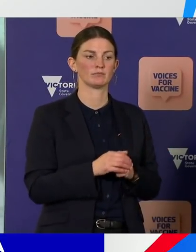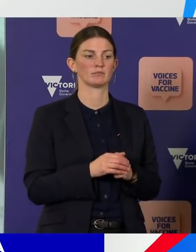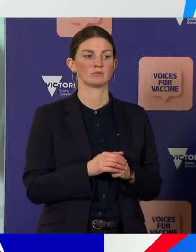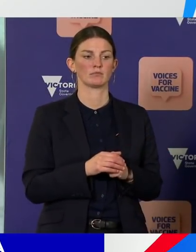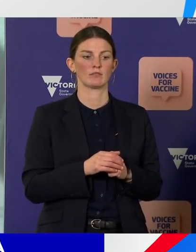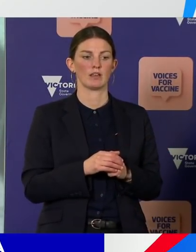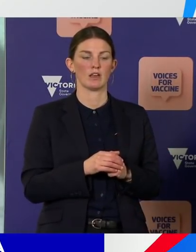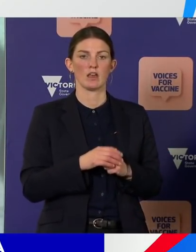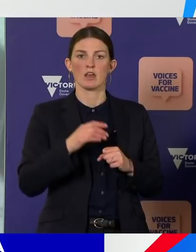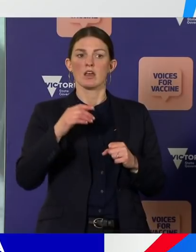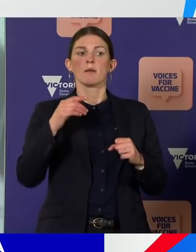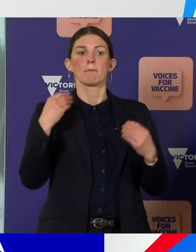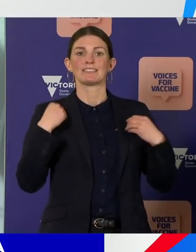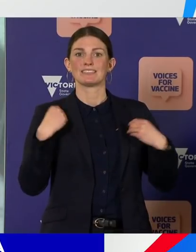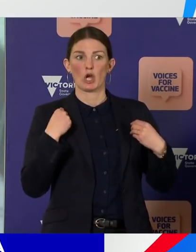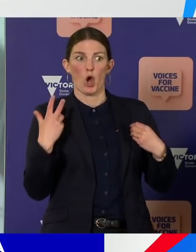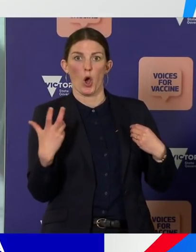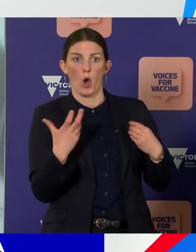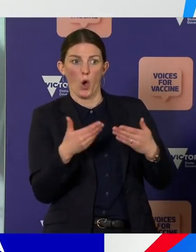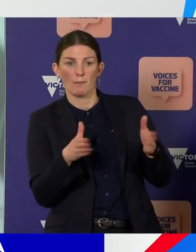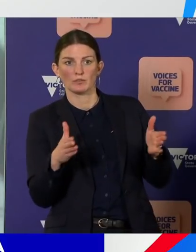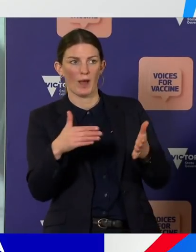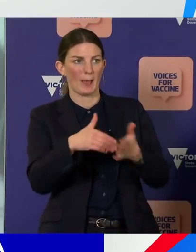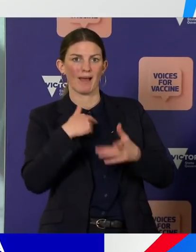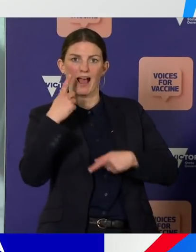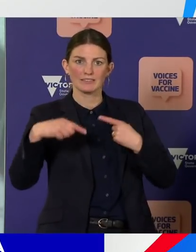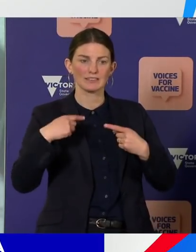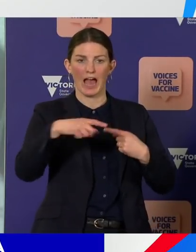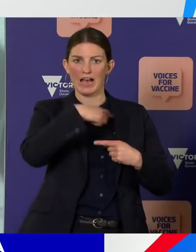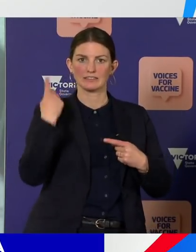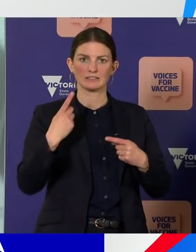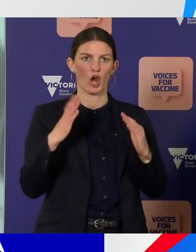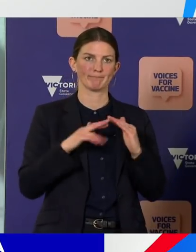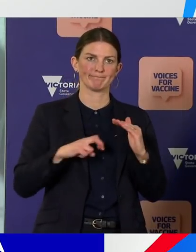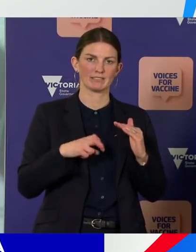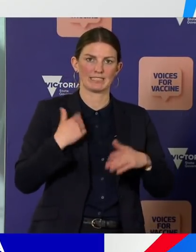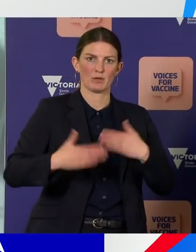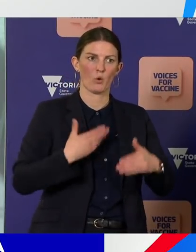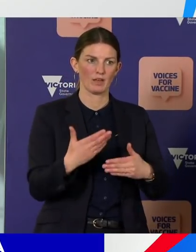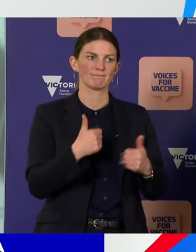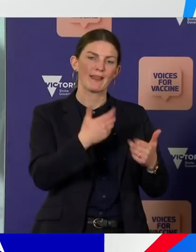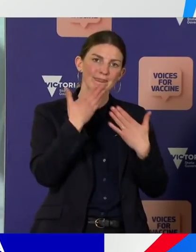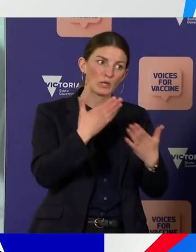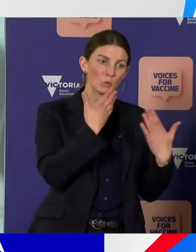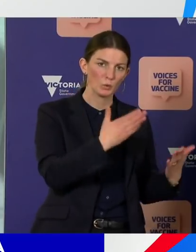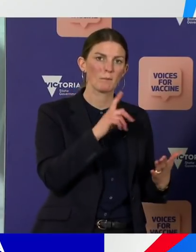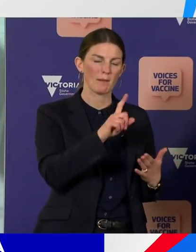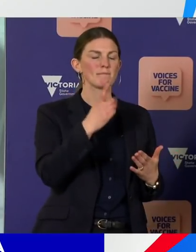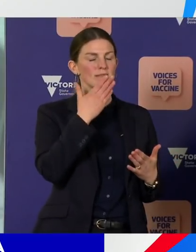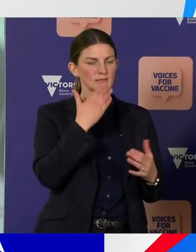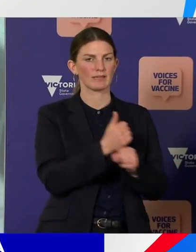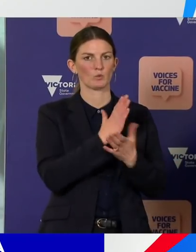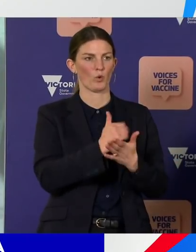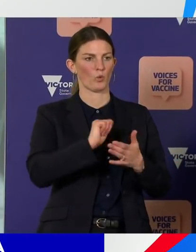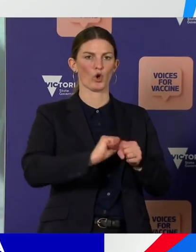work, the most important things that, you the most important services that we all rely upon, again, please make sure your COVID-safe plans are working and